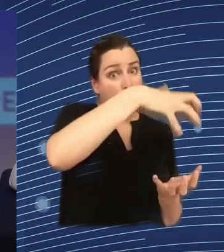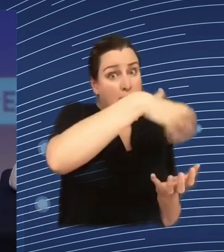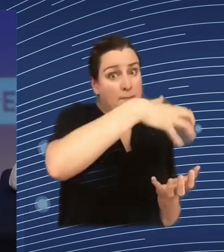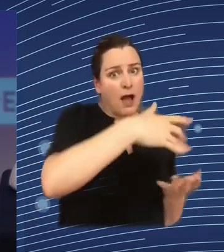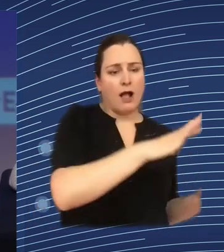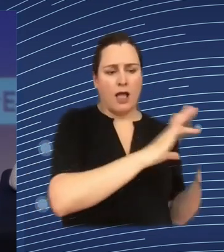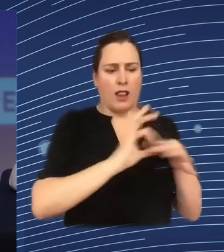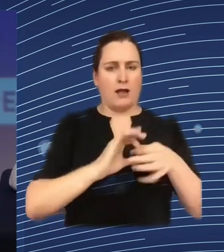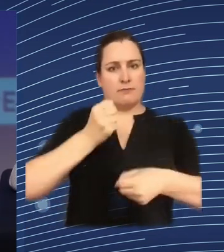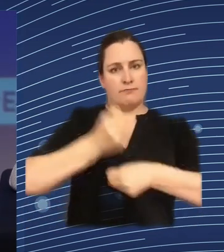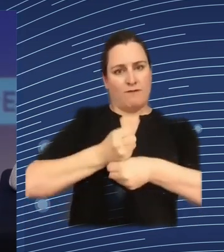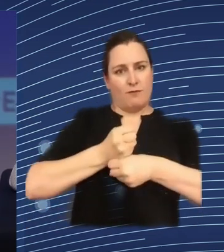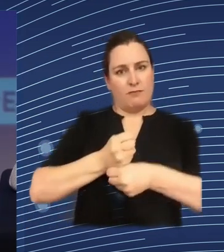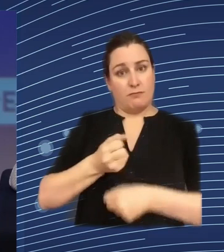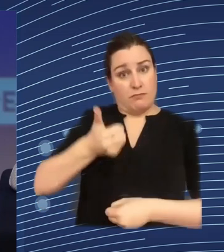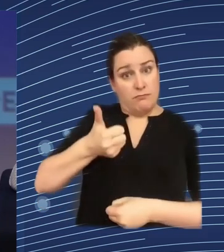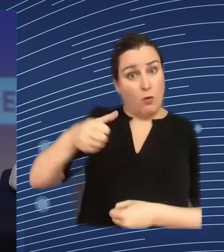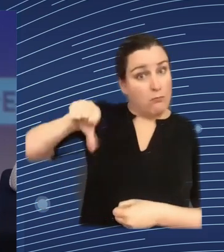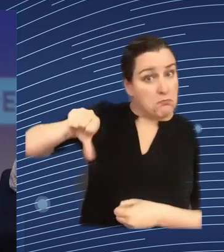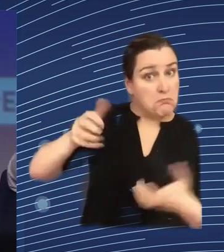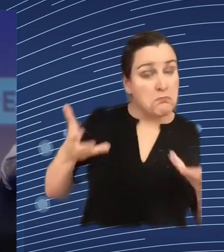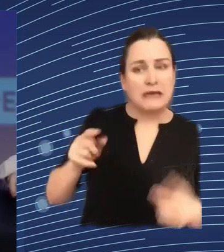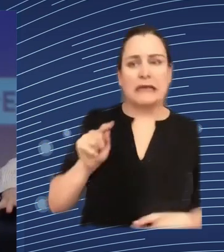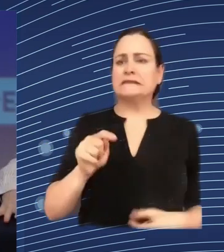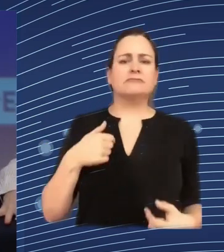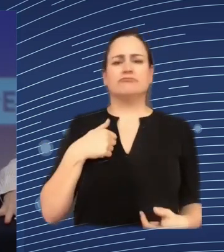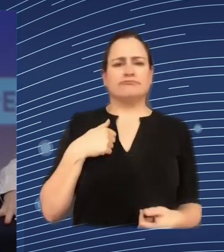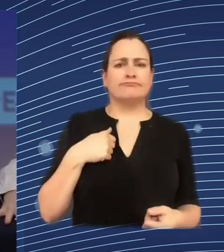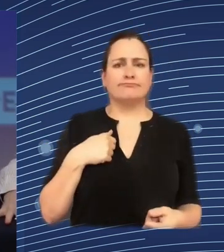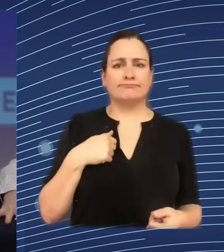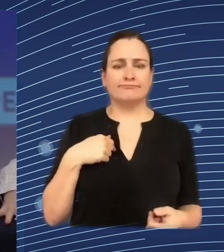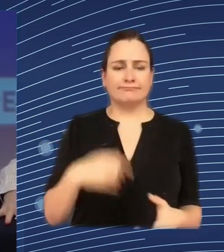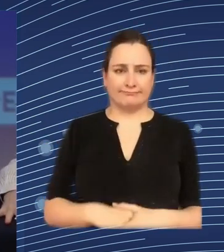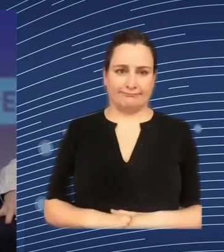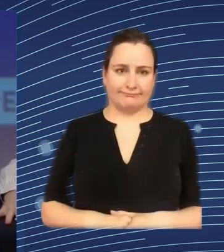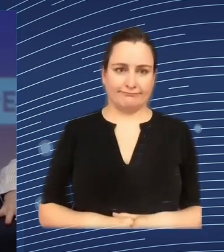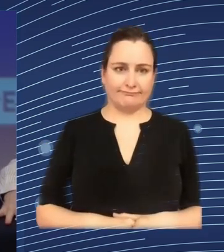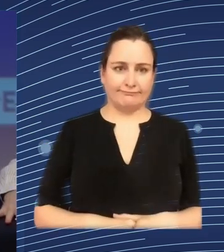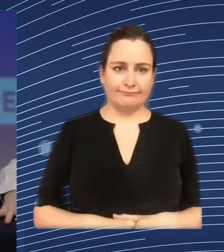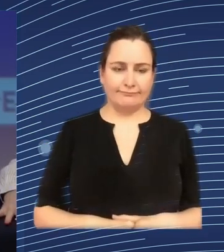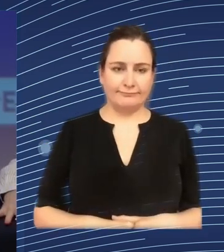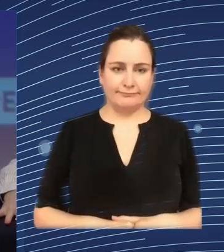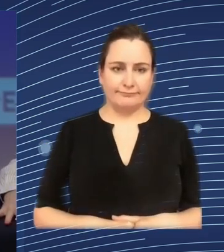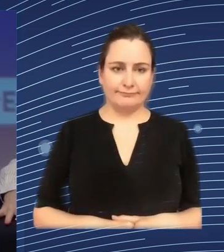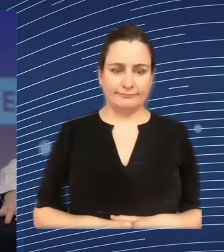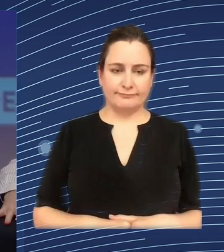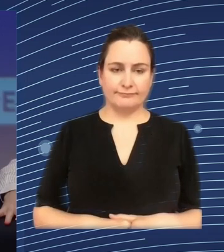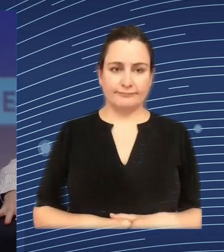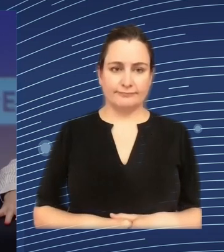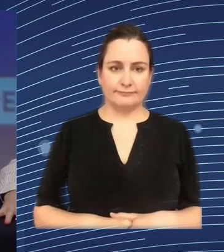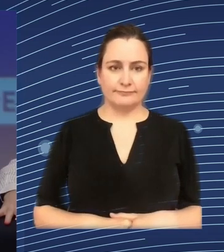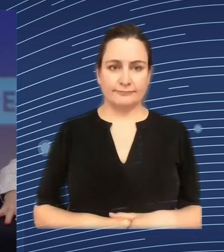argued among other things that temporary and anonymized data collection was